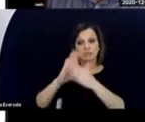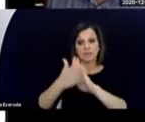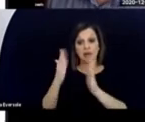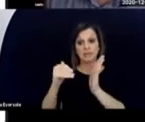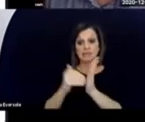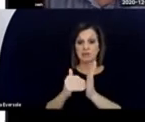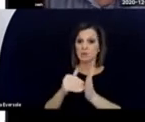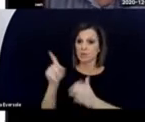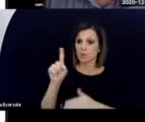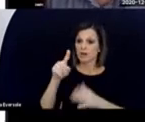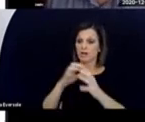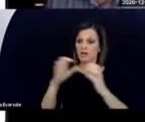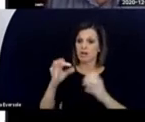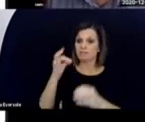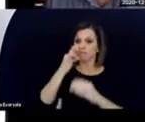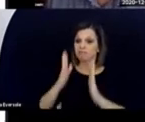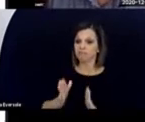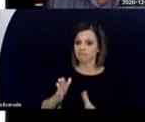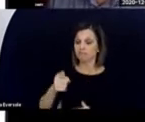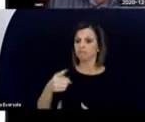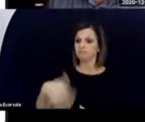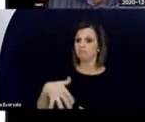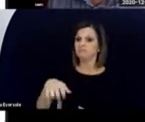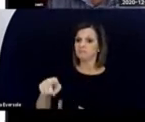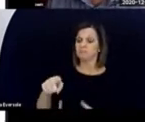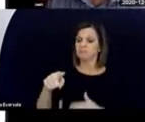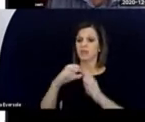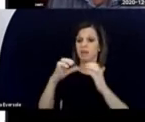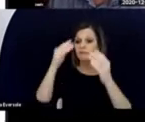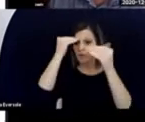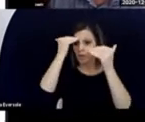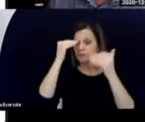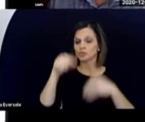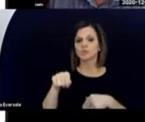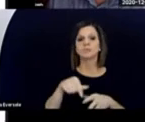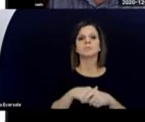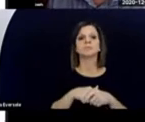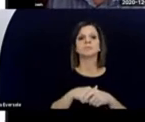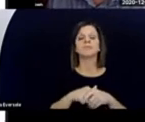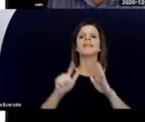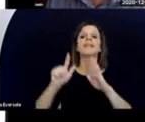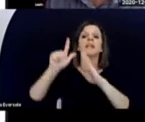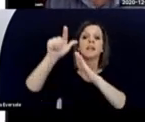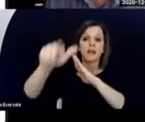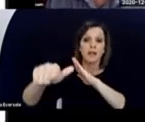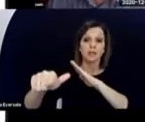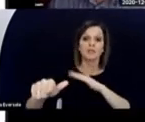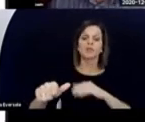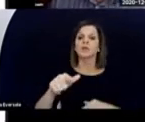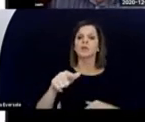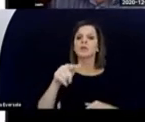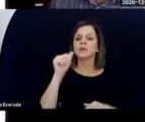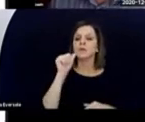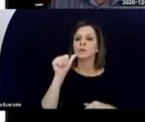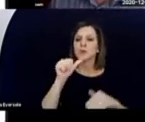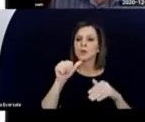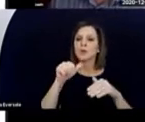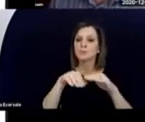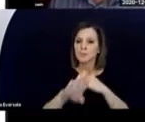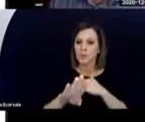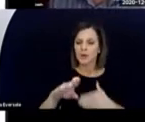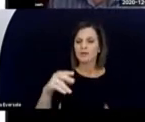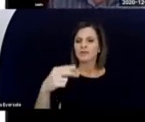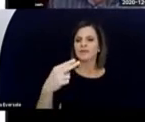And then, much, much later, Helen Keller was born. She also was developing normally